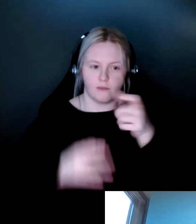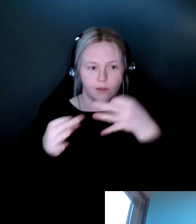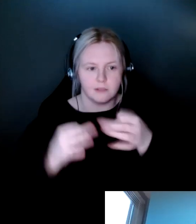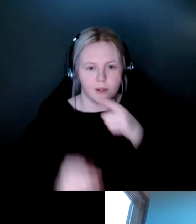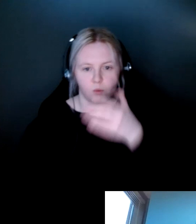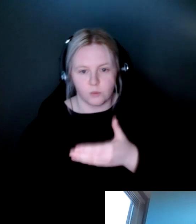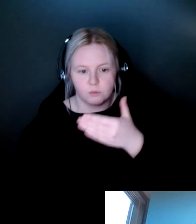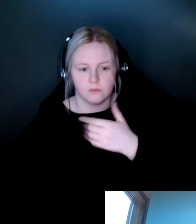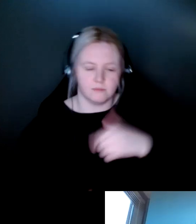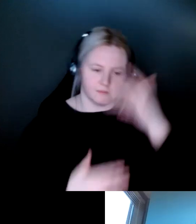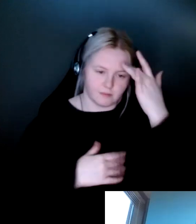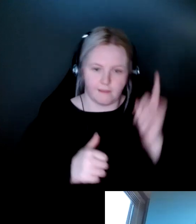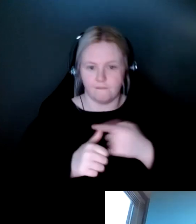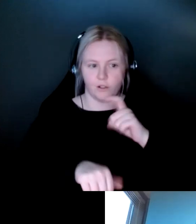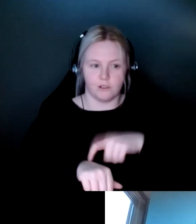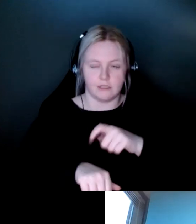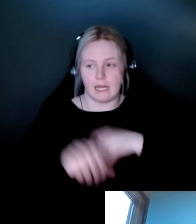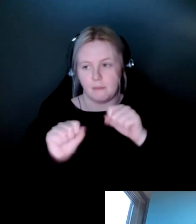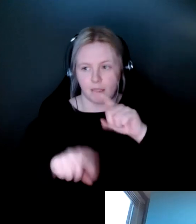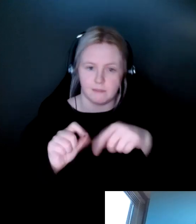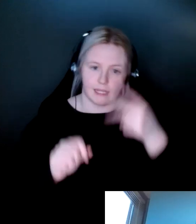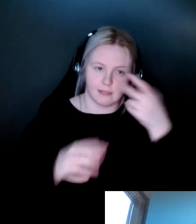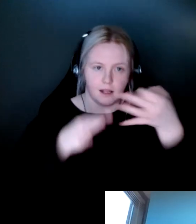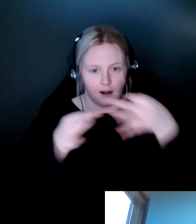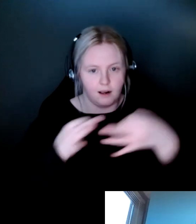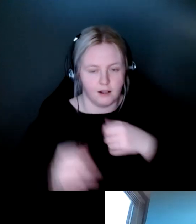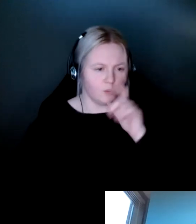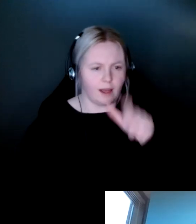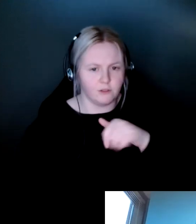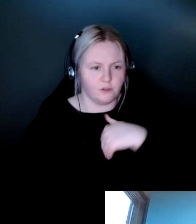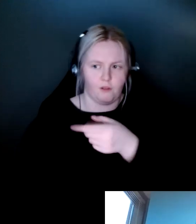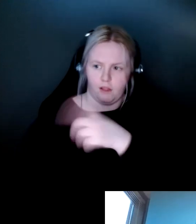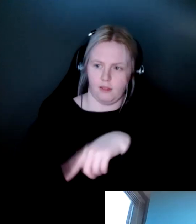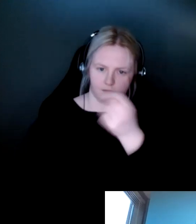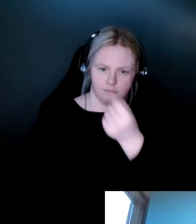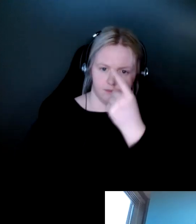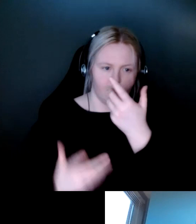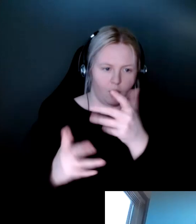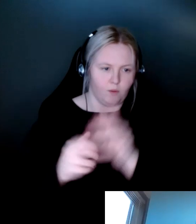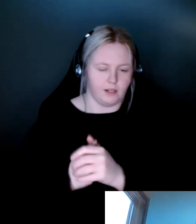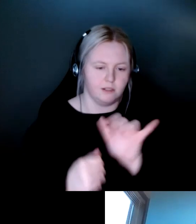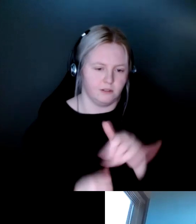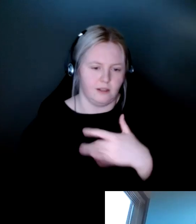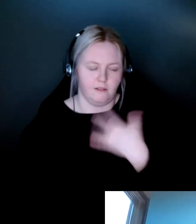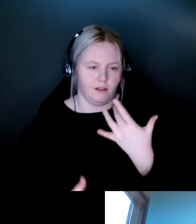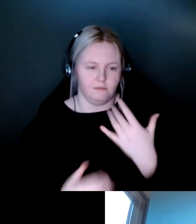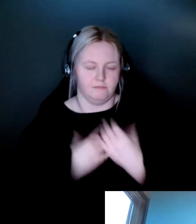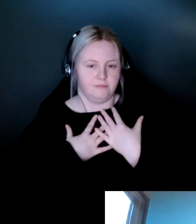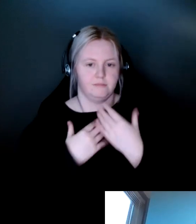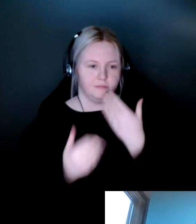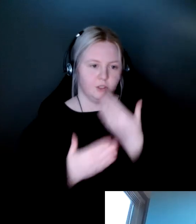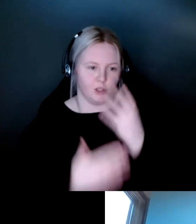of the first times in my entire life, why I might not be able to see things or why I might be walking a bit slower, bumping into things. So that was a really refreshing experience.